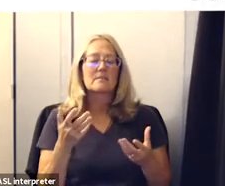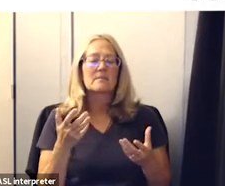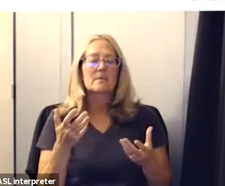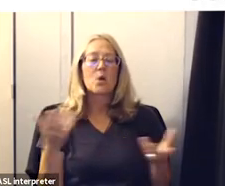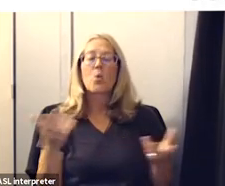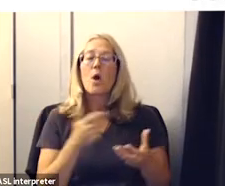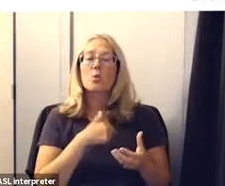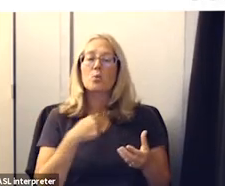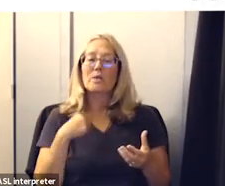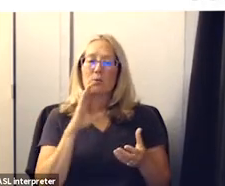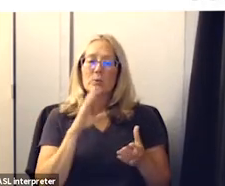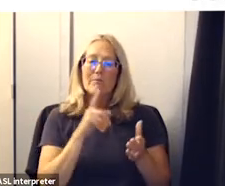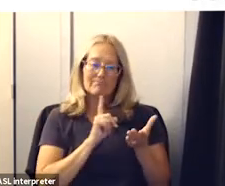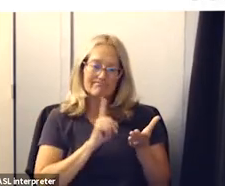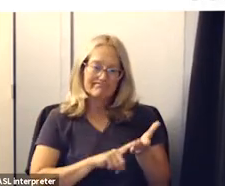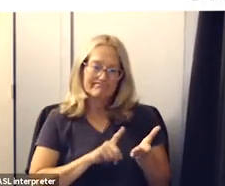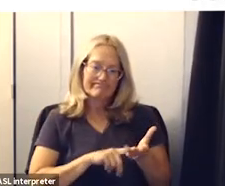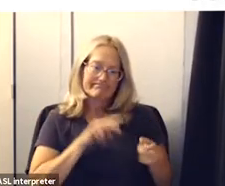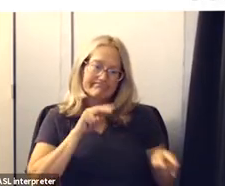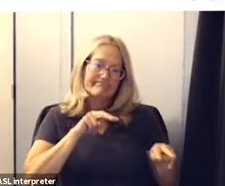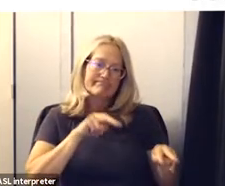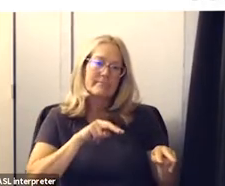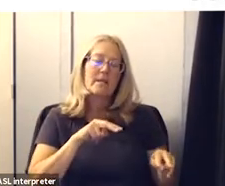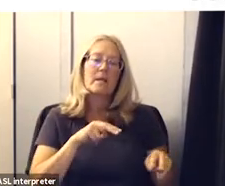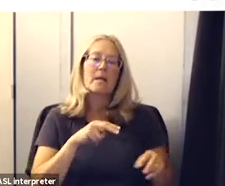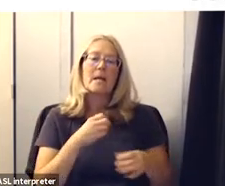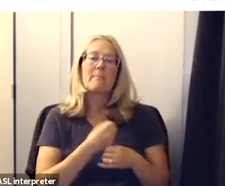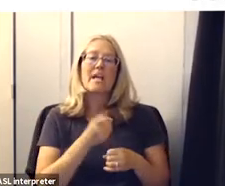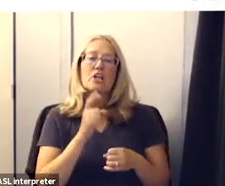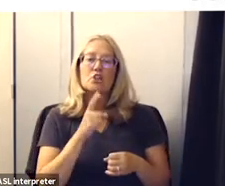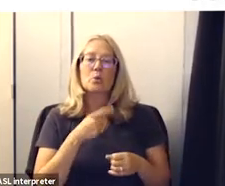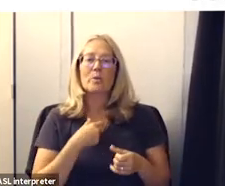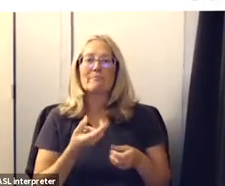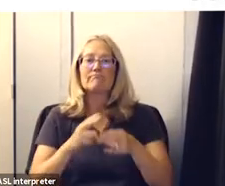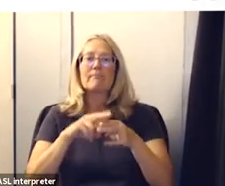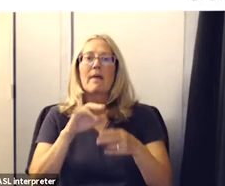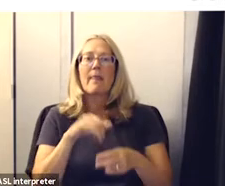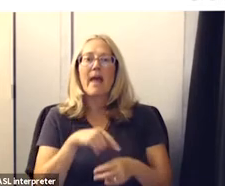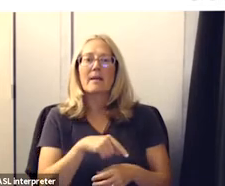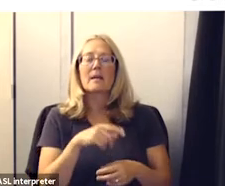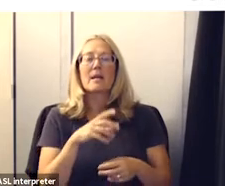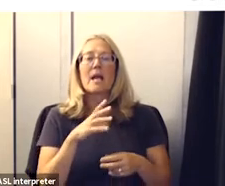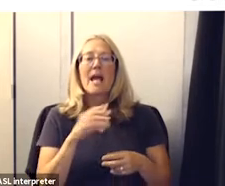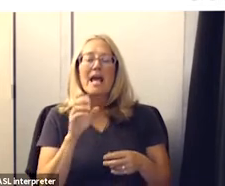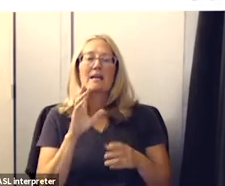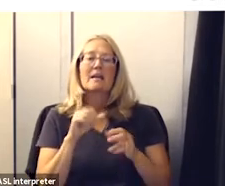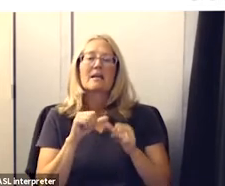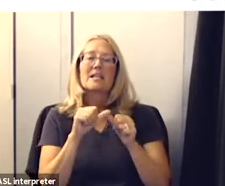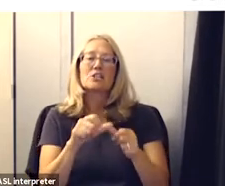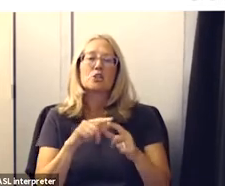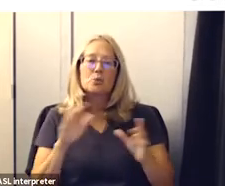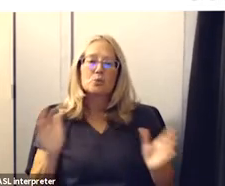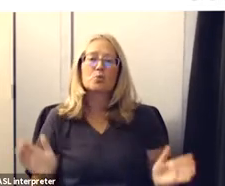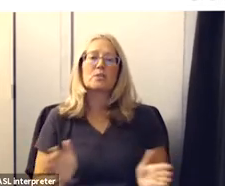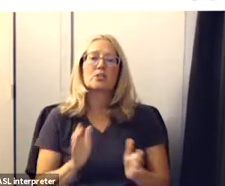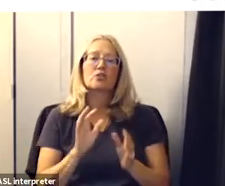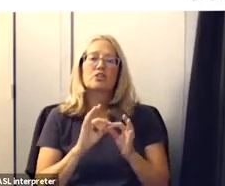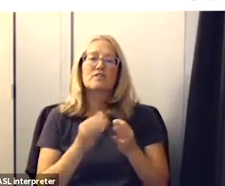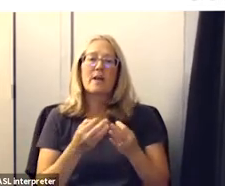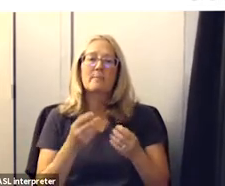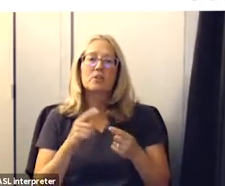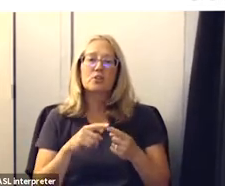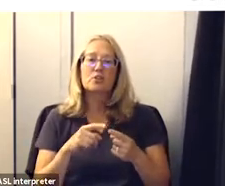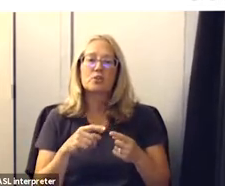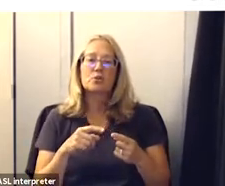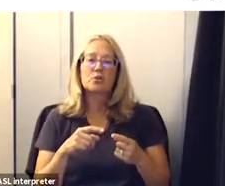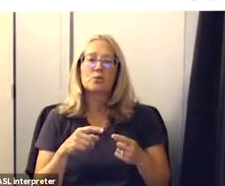are looking at and and uh want to be a part of increasing but we'll continue to encourage families to have